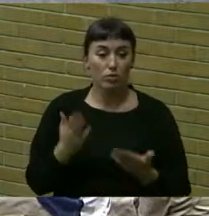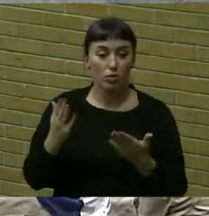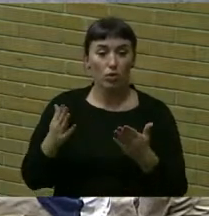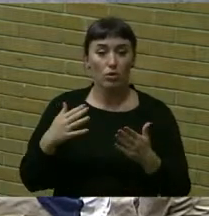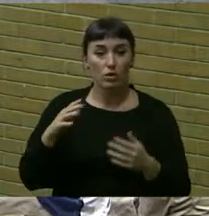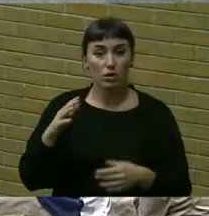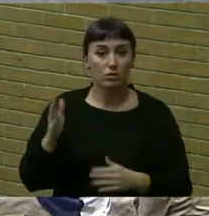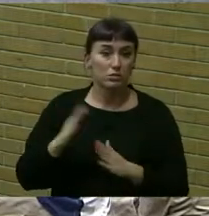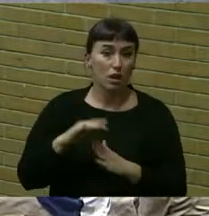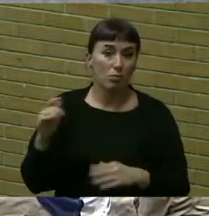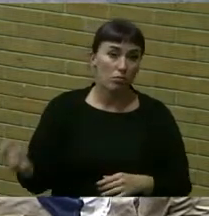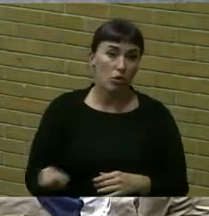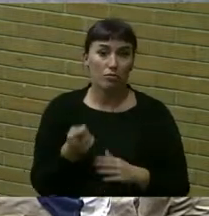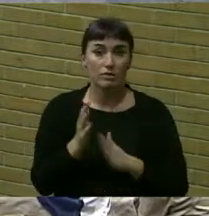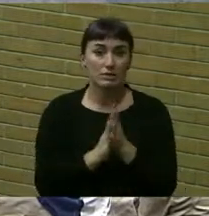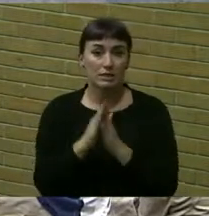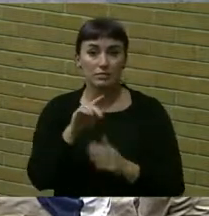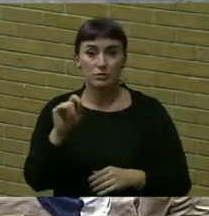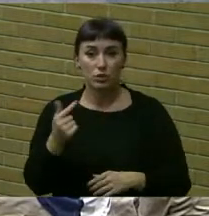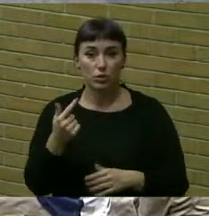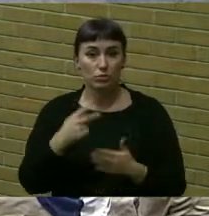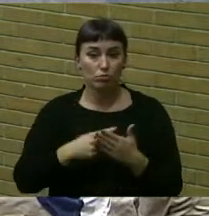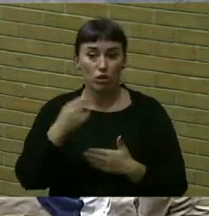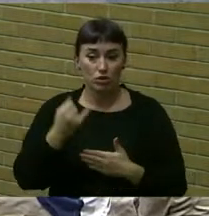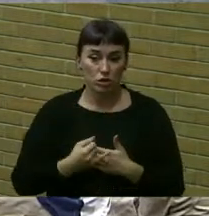top golf incentive zoning project